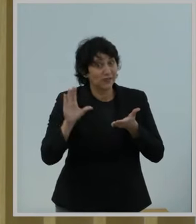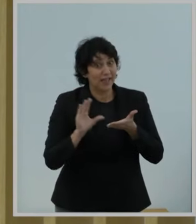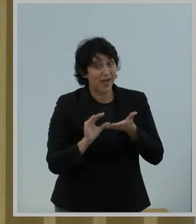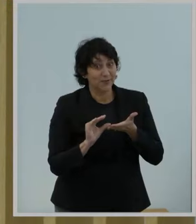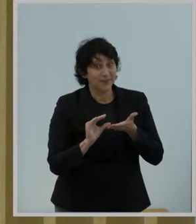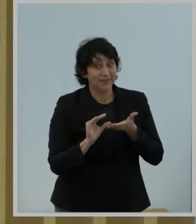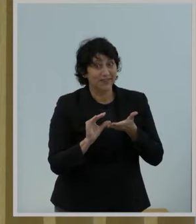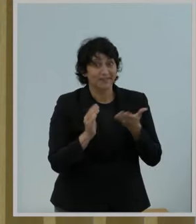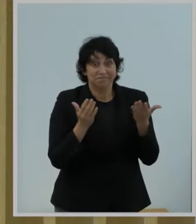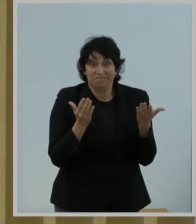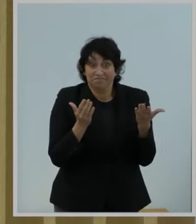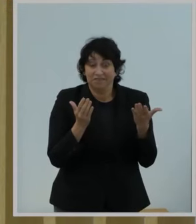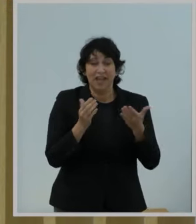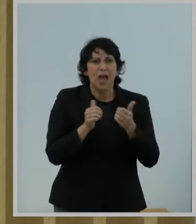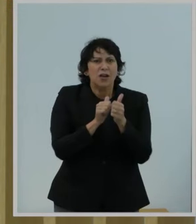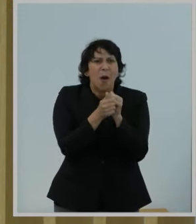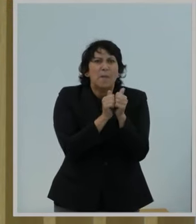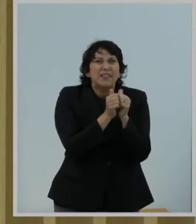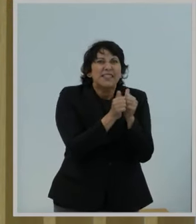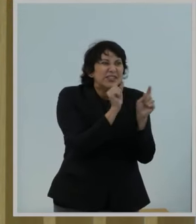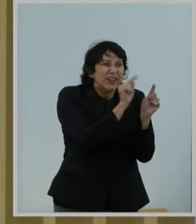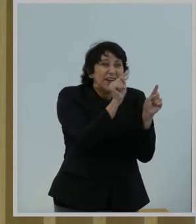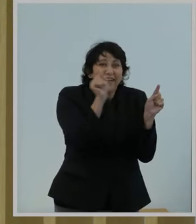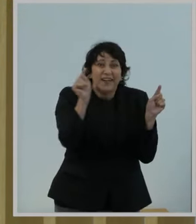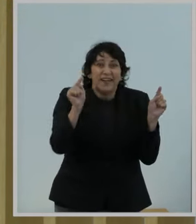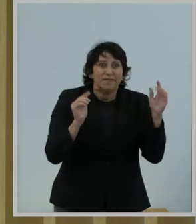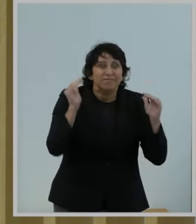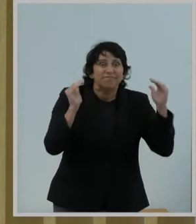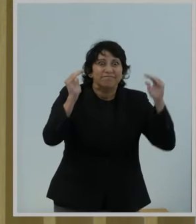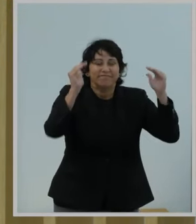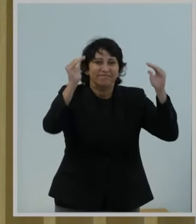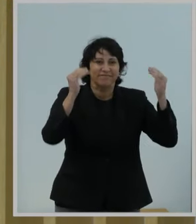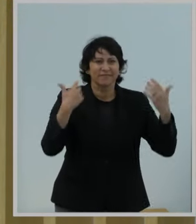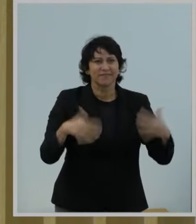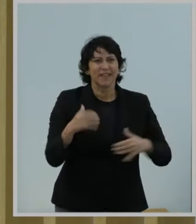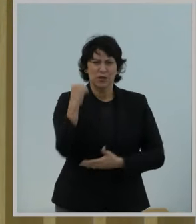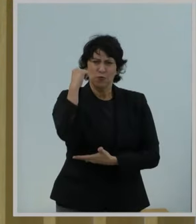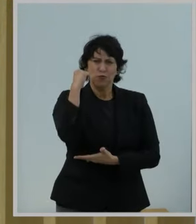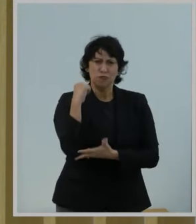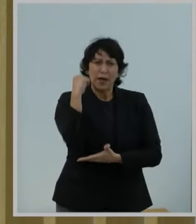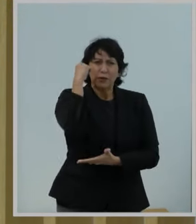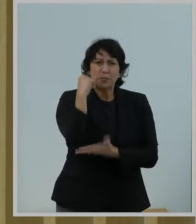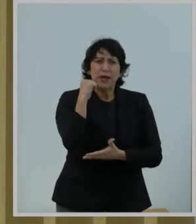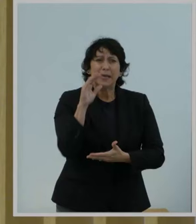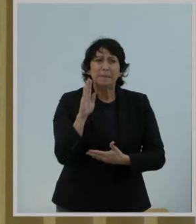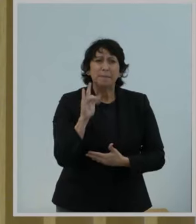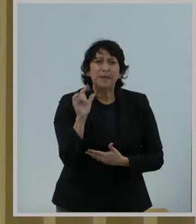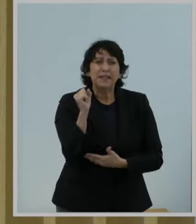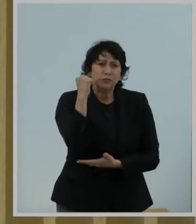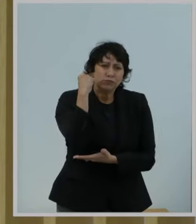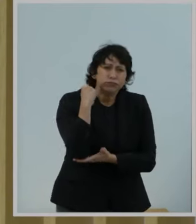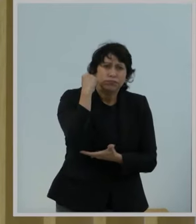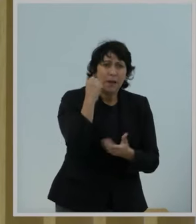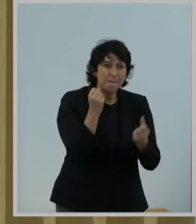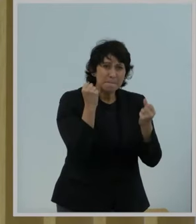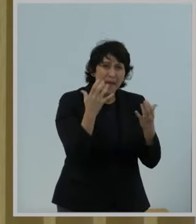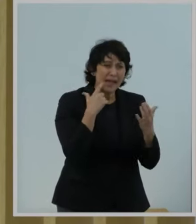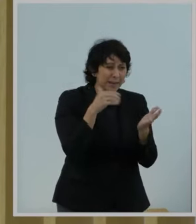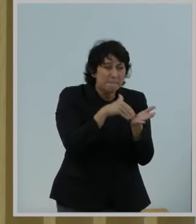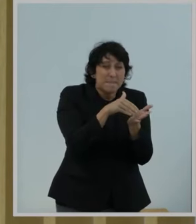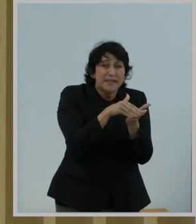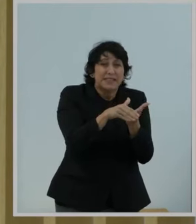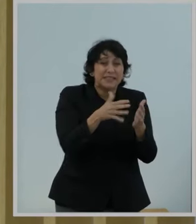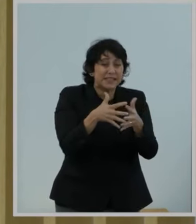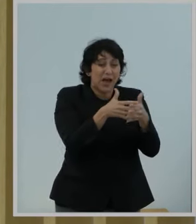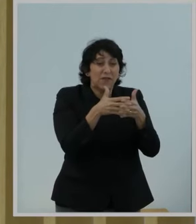Competition has intensified. And record-breaking new broadband builds have brought millions of Americans